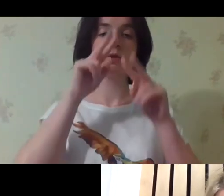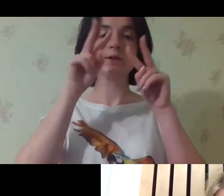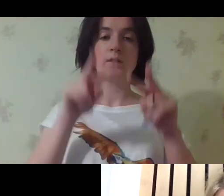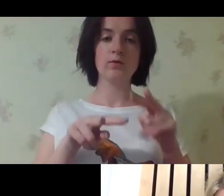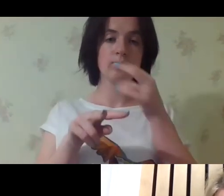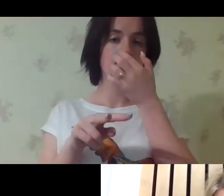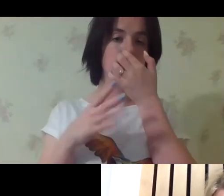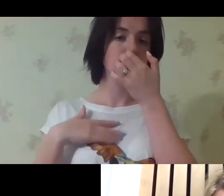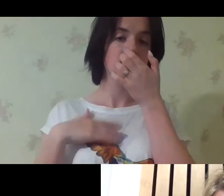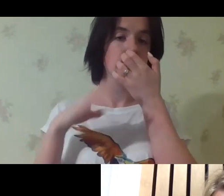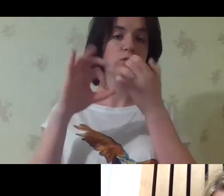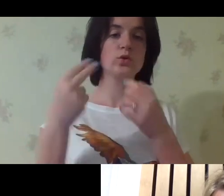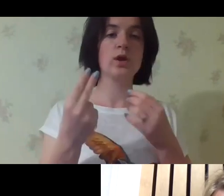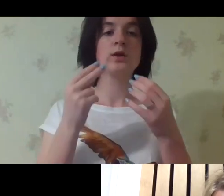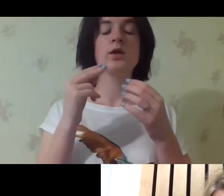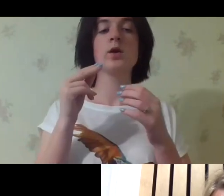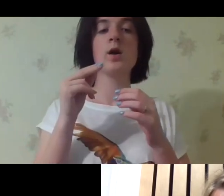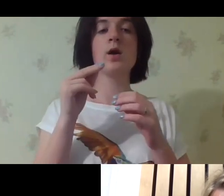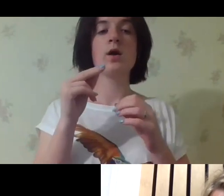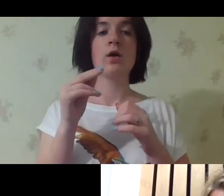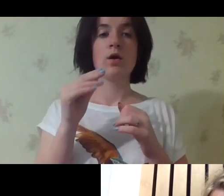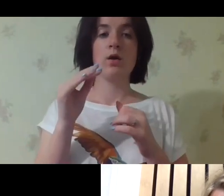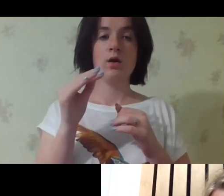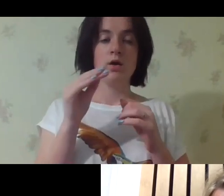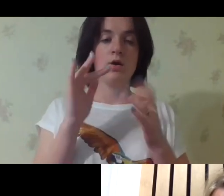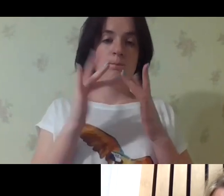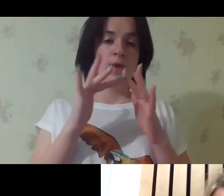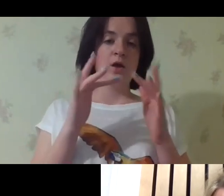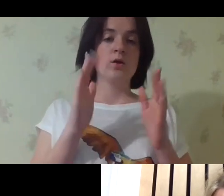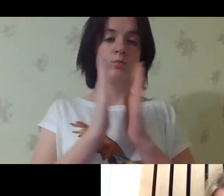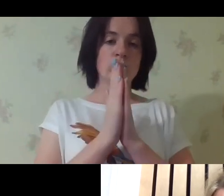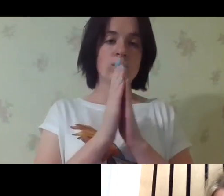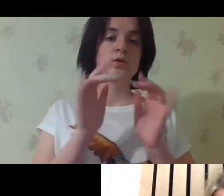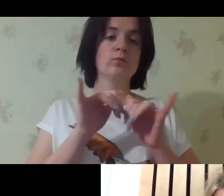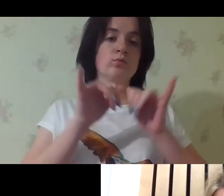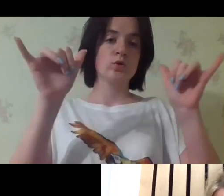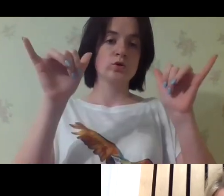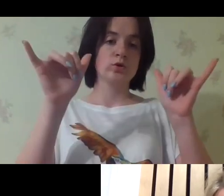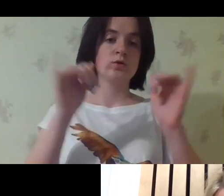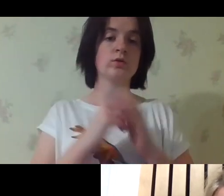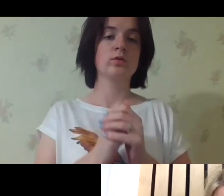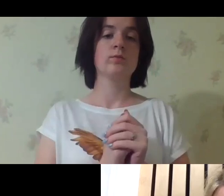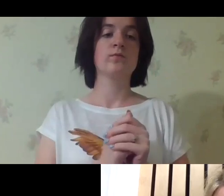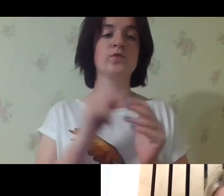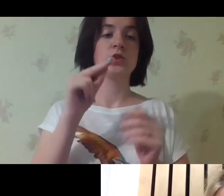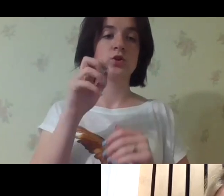You can track them in our social media, Facebook and Instagram.